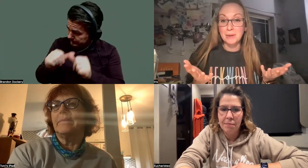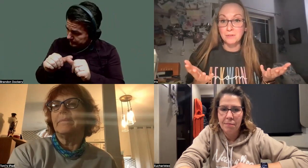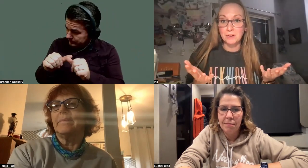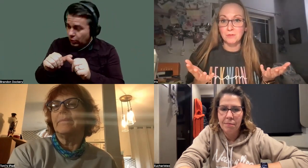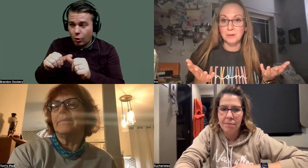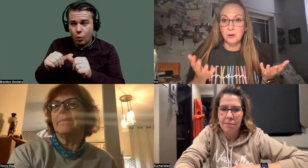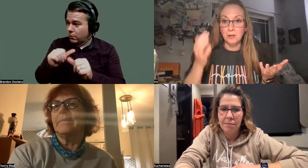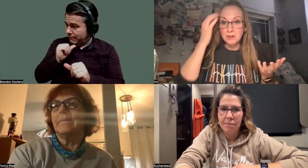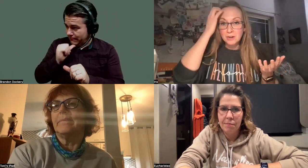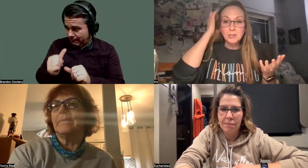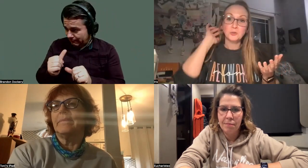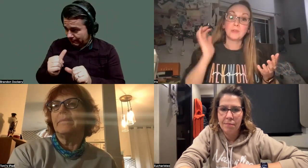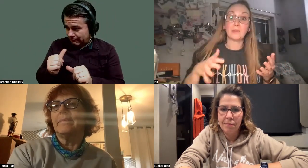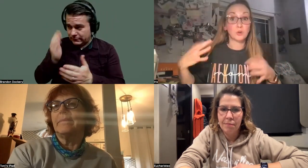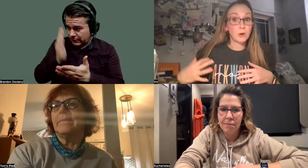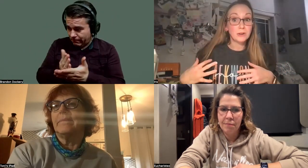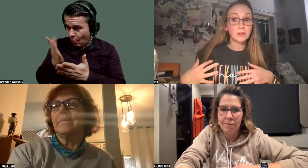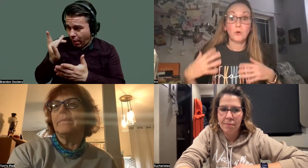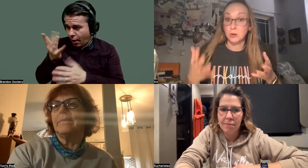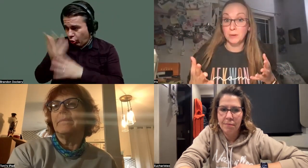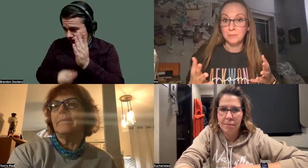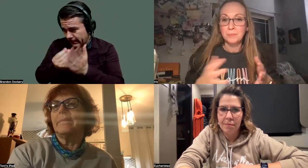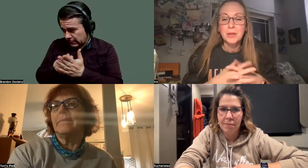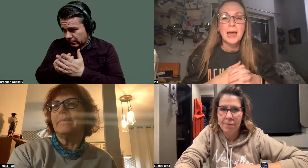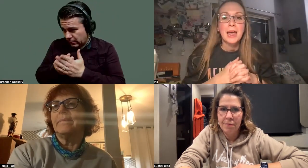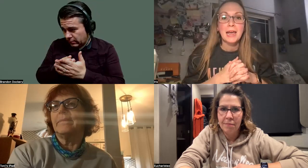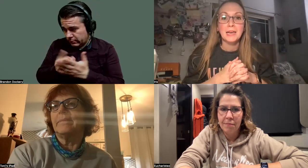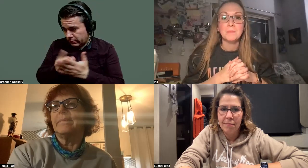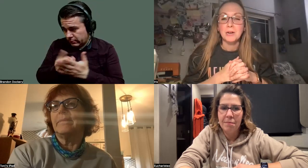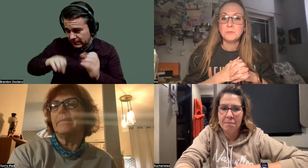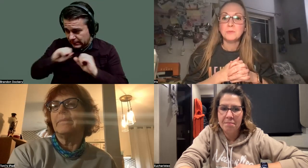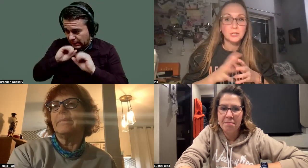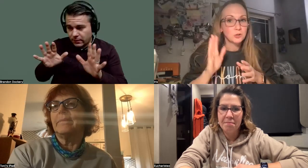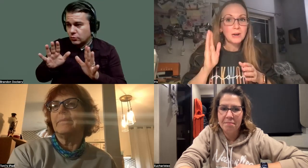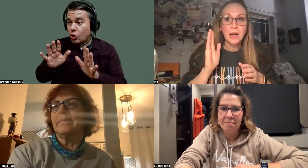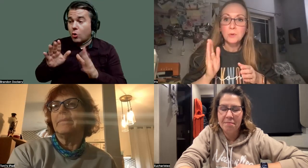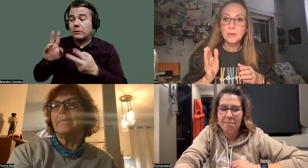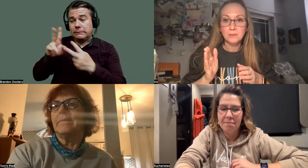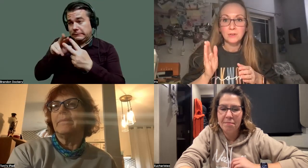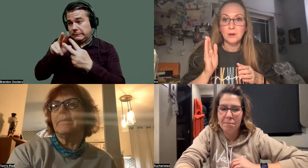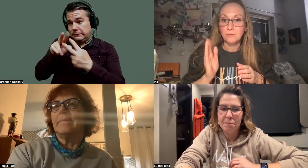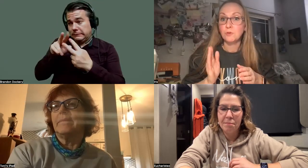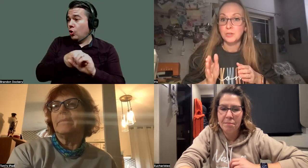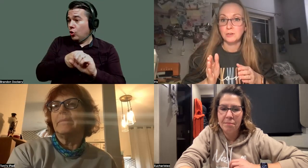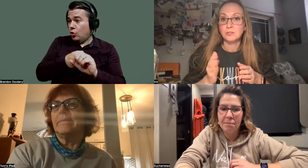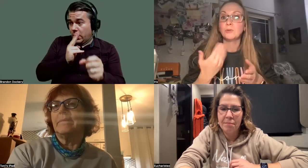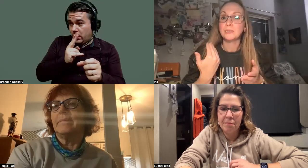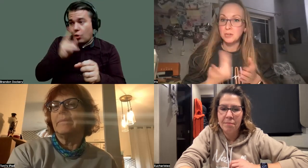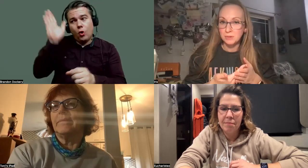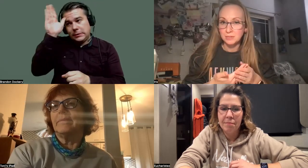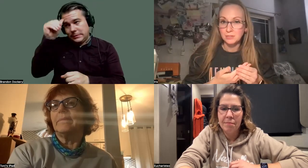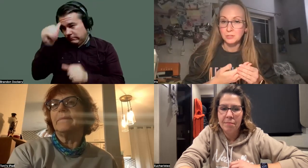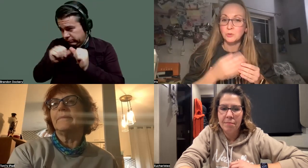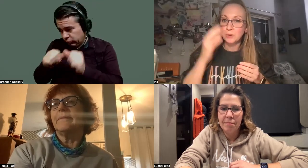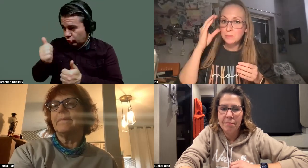benefiting from it at all. So we either have to quit or commit. And my husband was like, you know what? I want to give it a full year. So